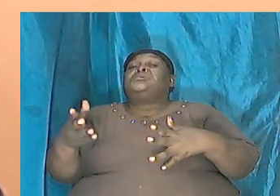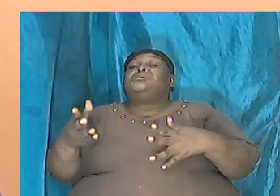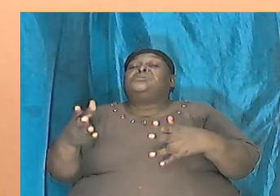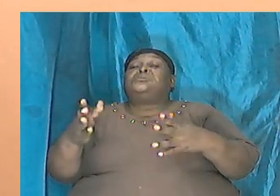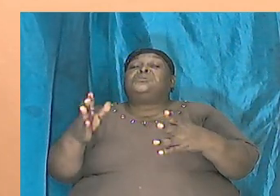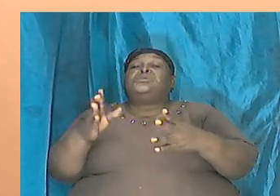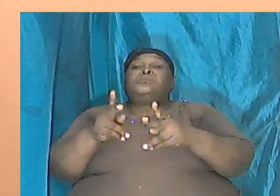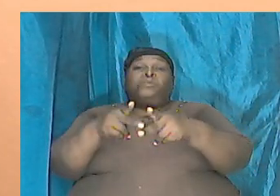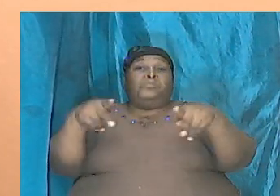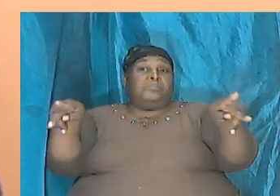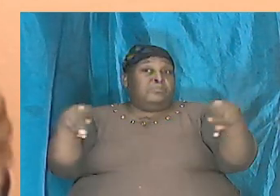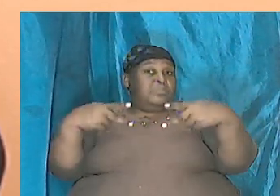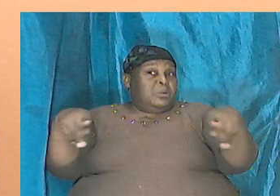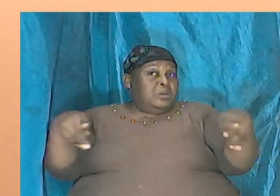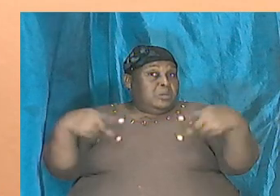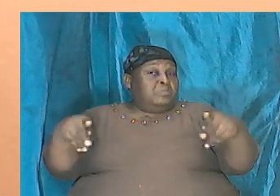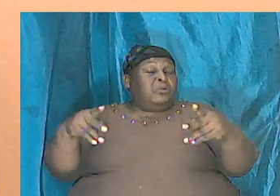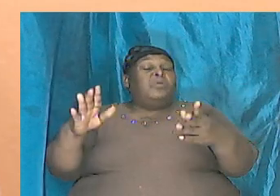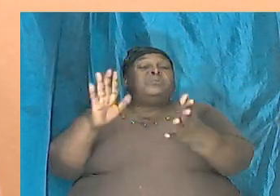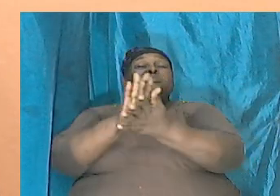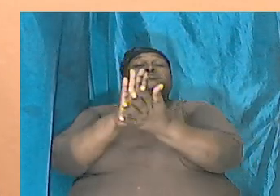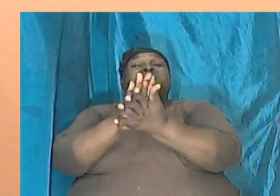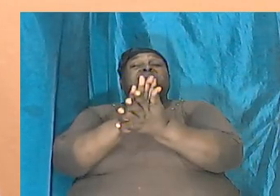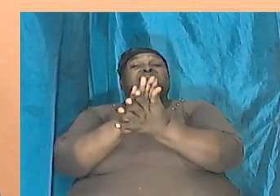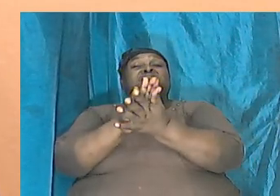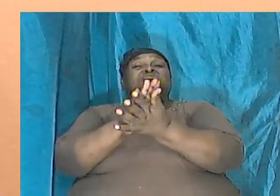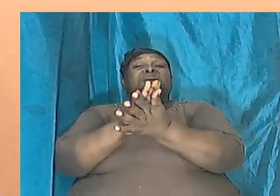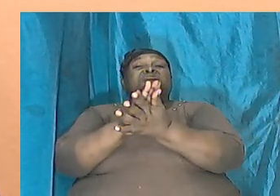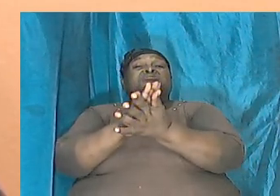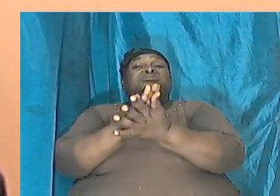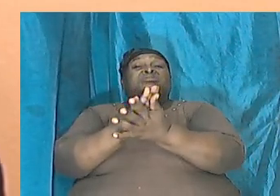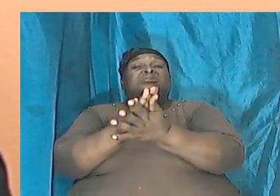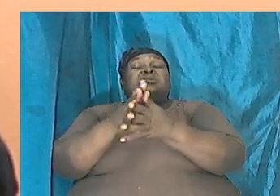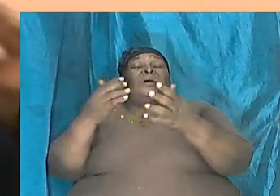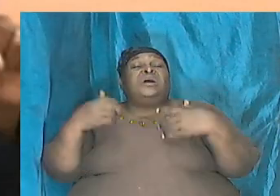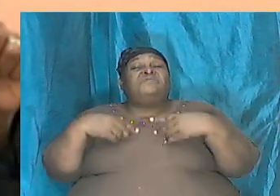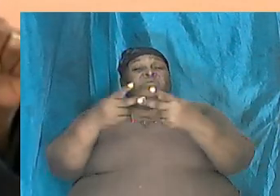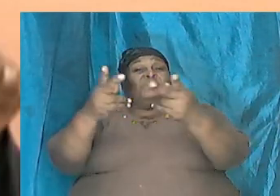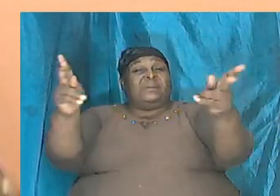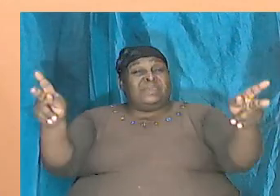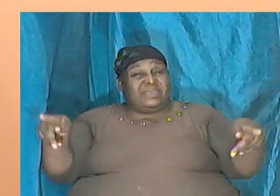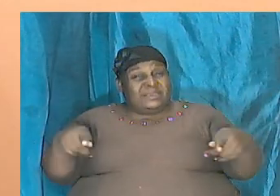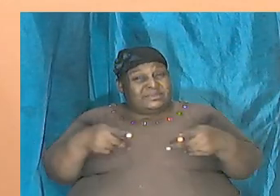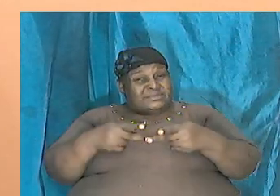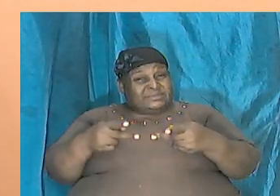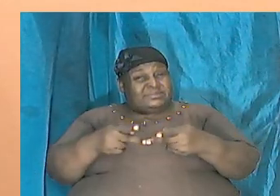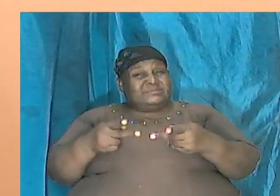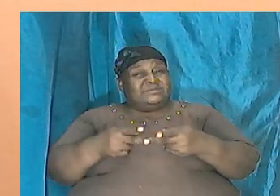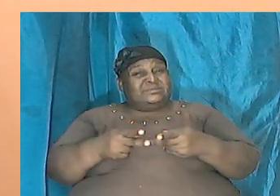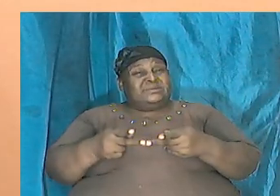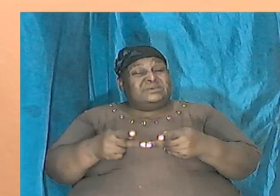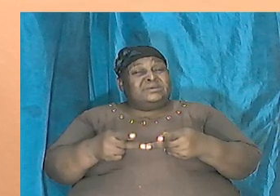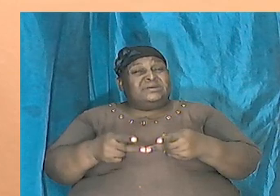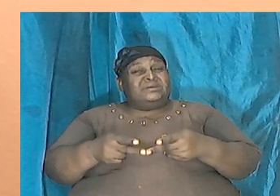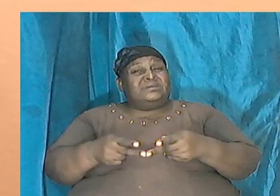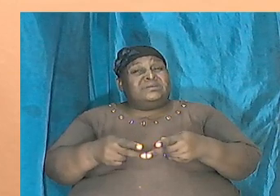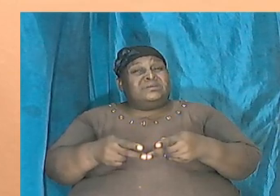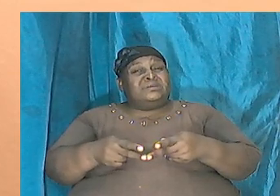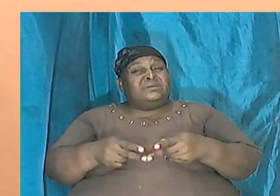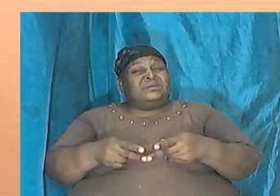schools, and have placed in the curriculum evolution as a